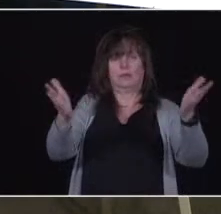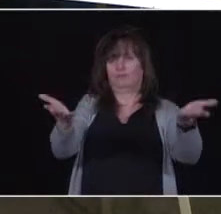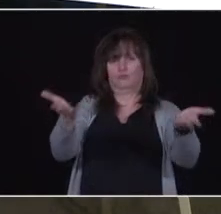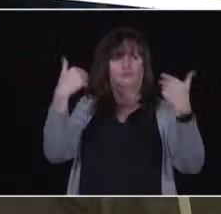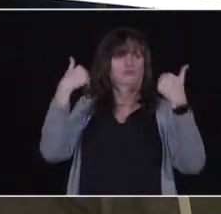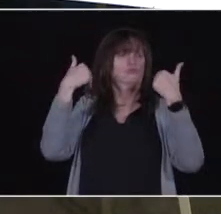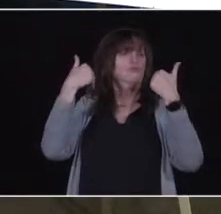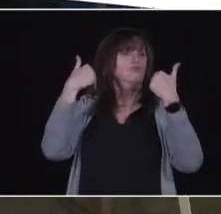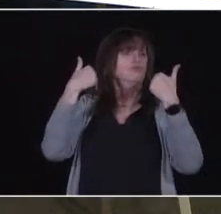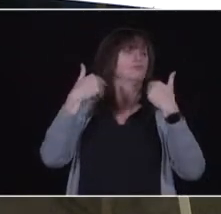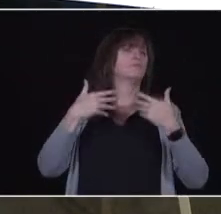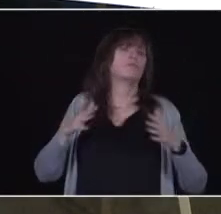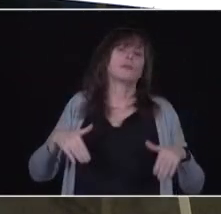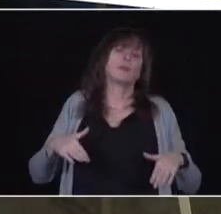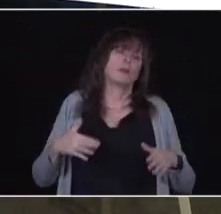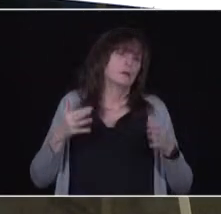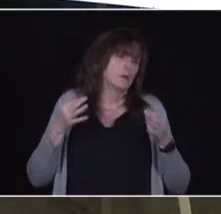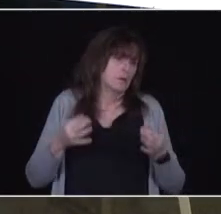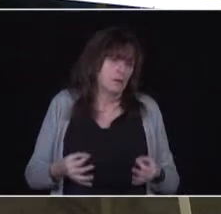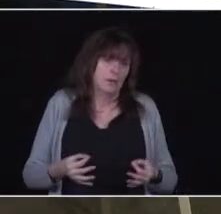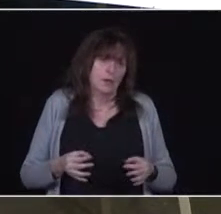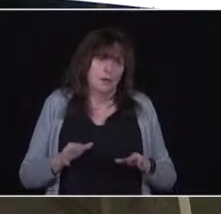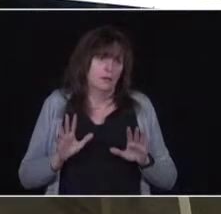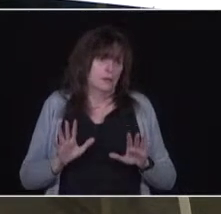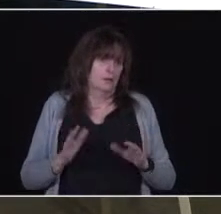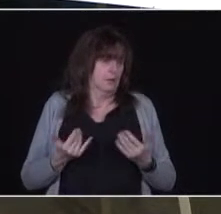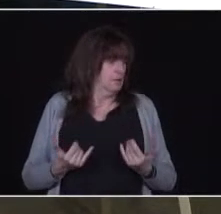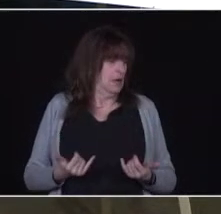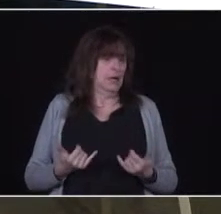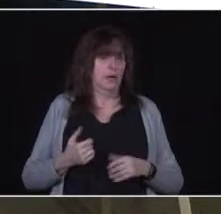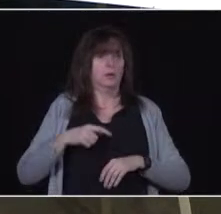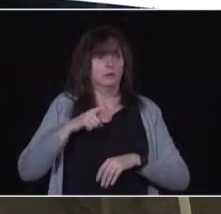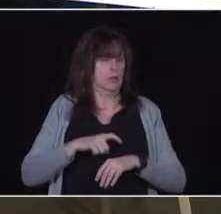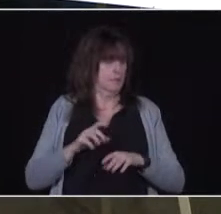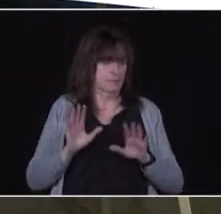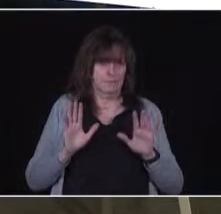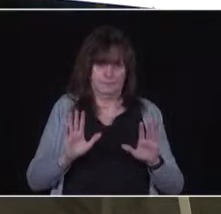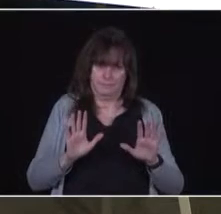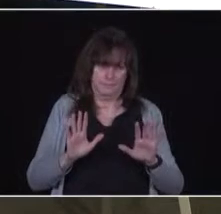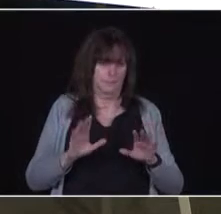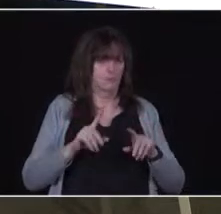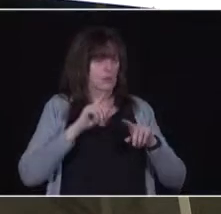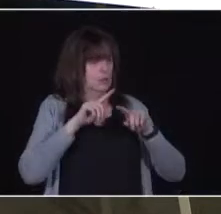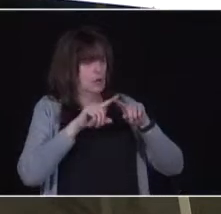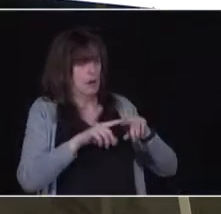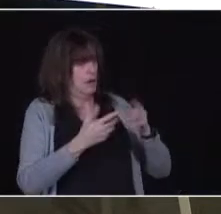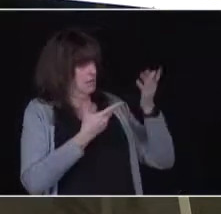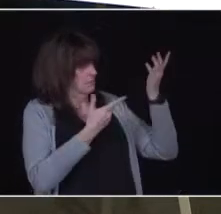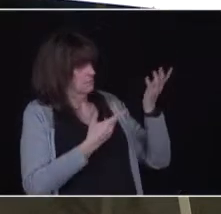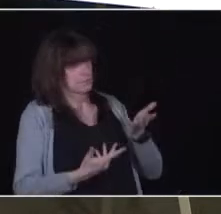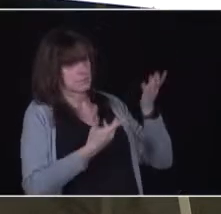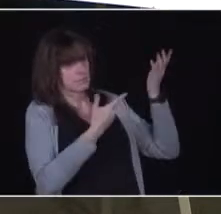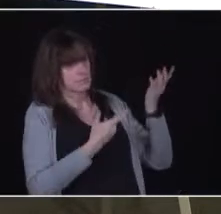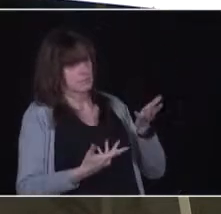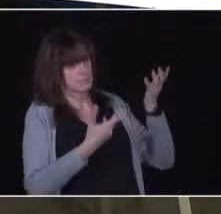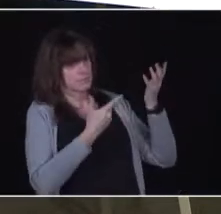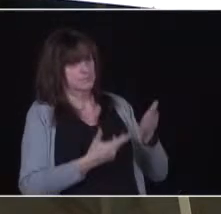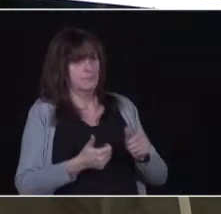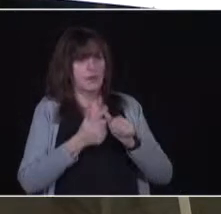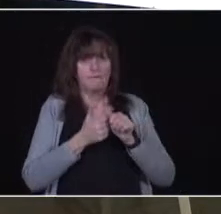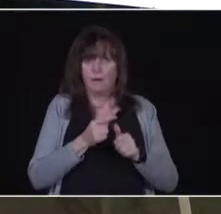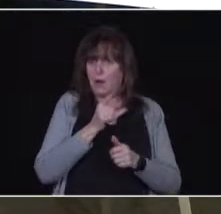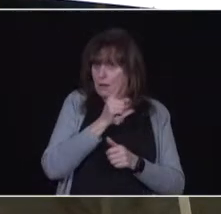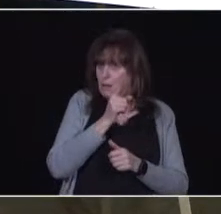decision that we actually don't need to take right now. We can take that depending on the vaccine flow, depending on how many people would get vaccinated, particularly in those vulnerable